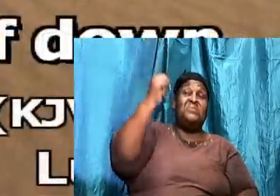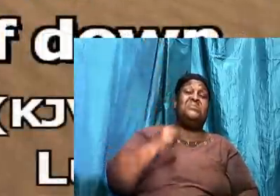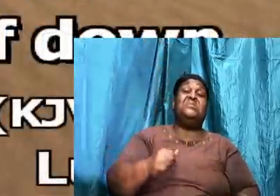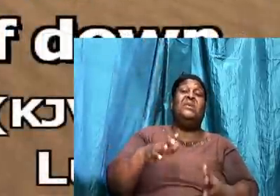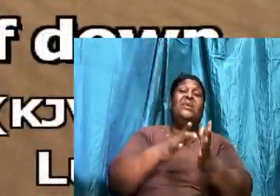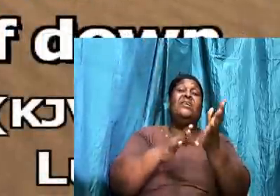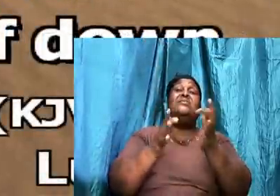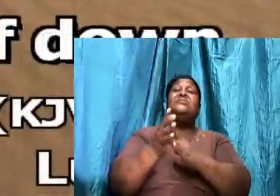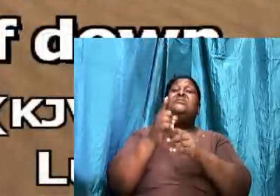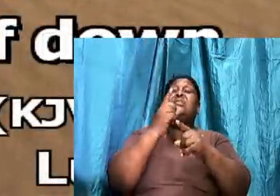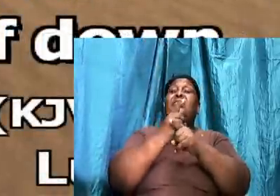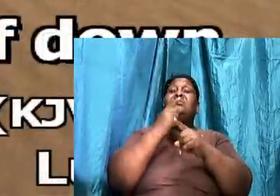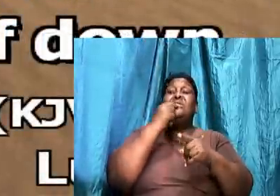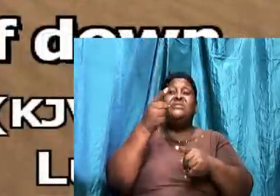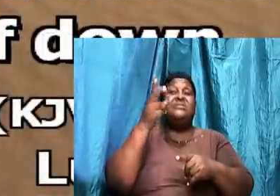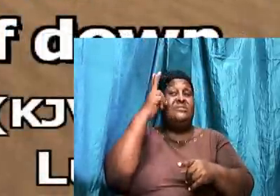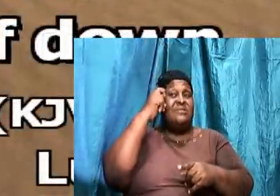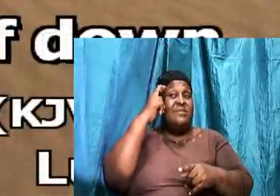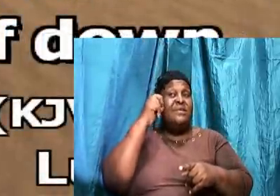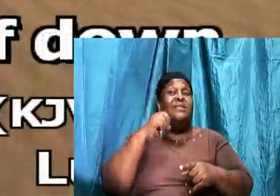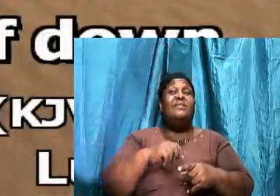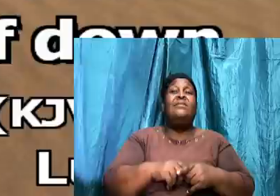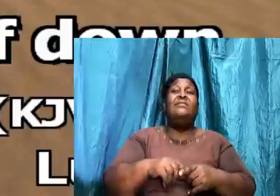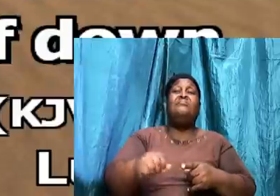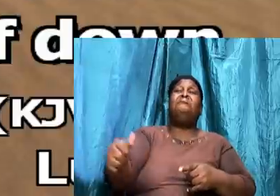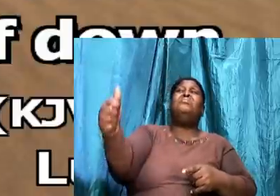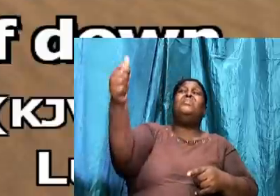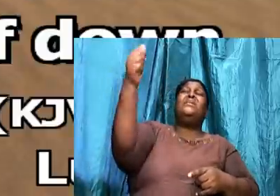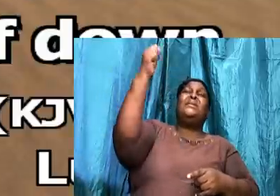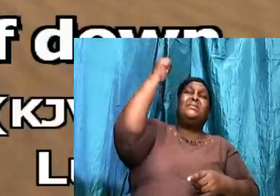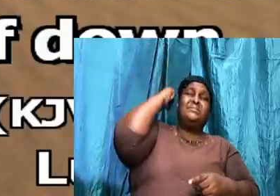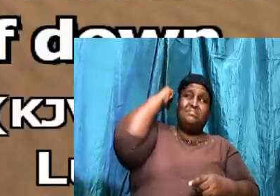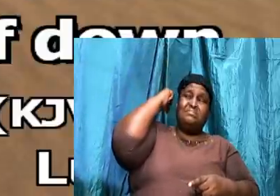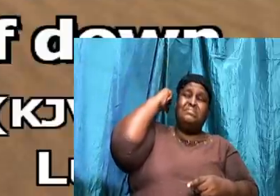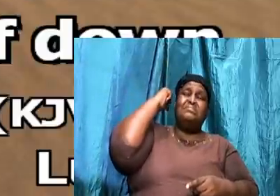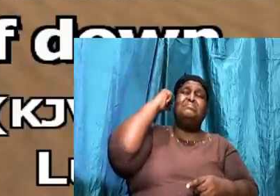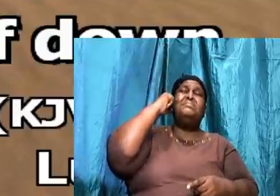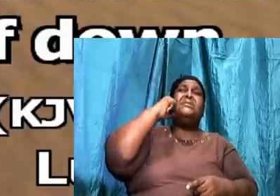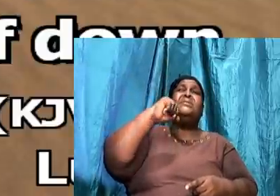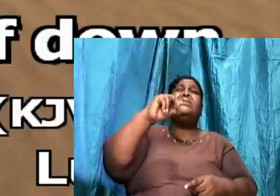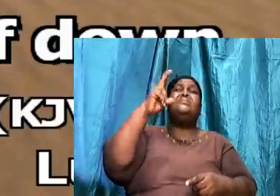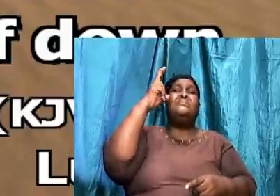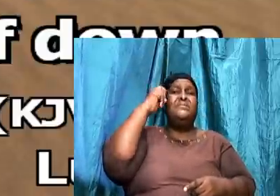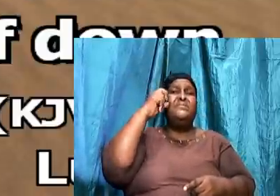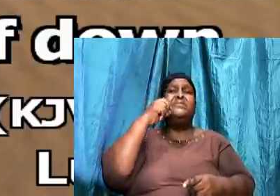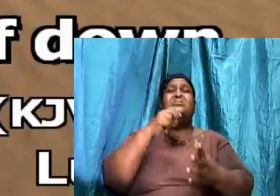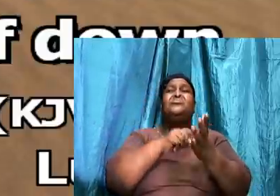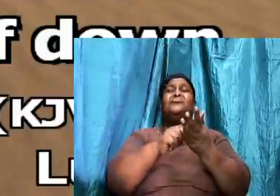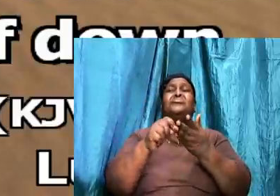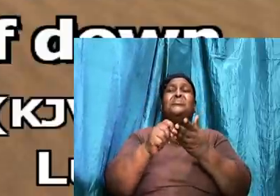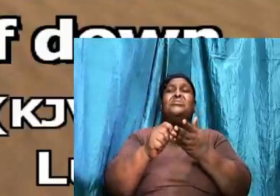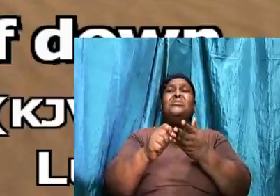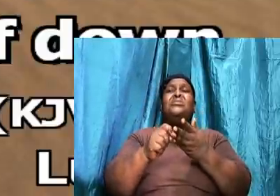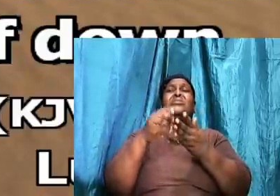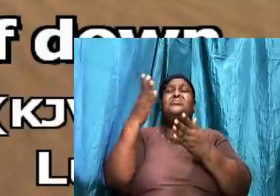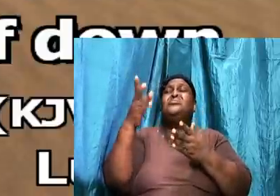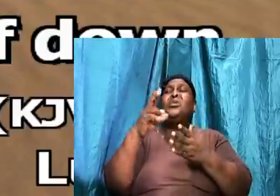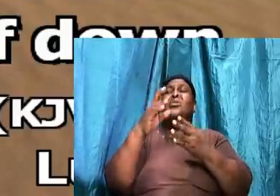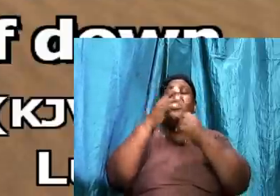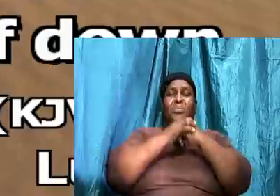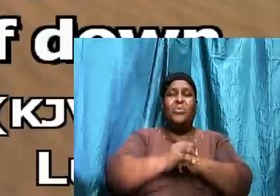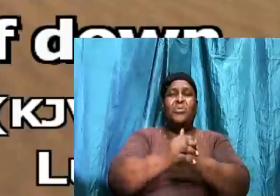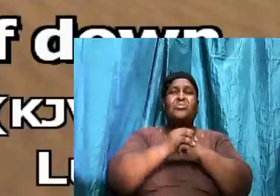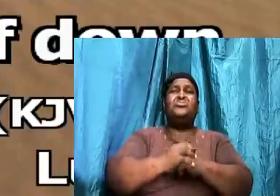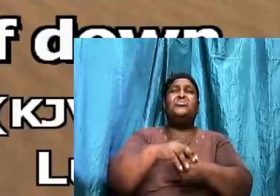Jesus answered and said unto him. Get thee behind me Satan. And for it is written. Thou shall worship the